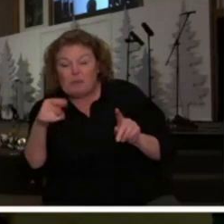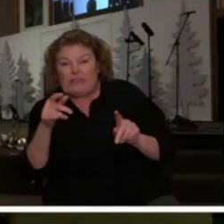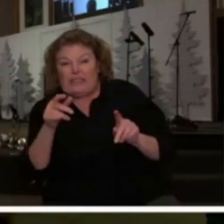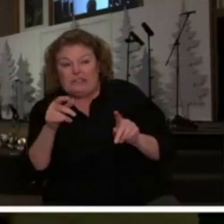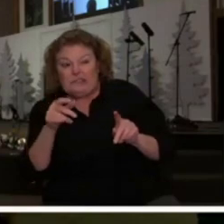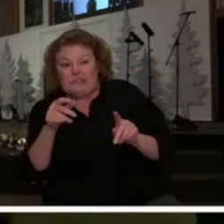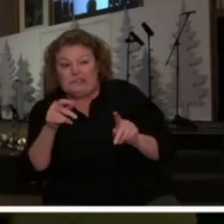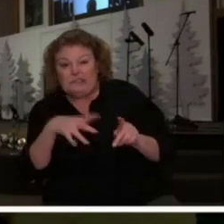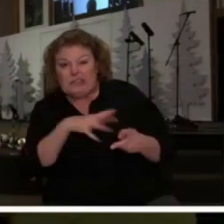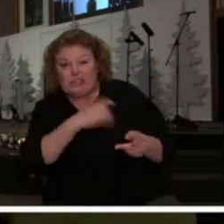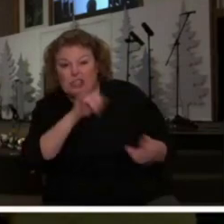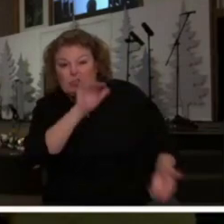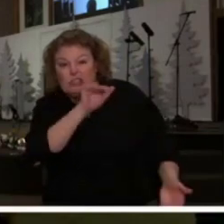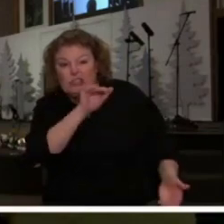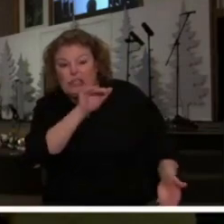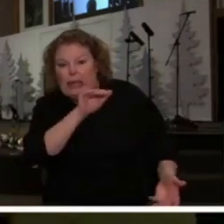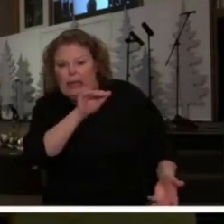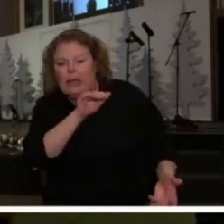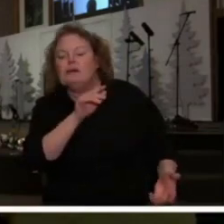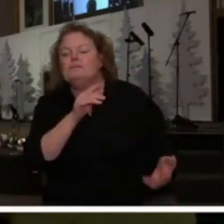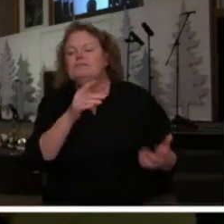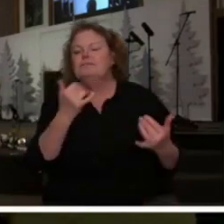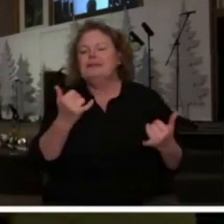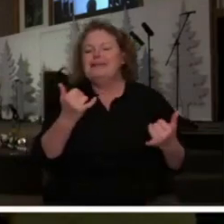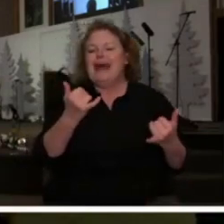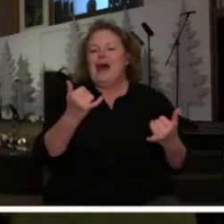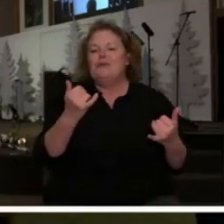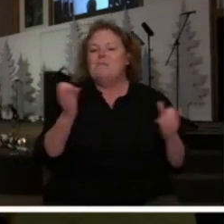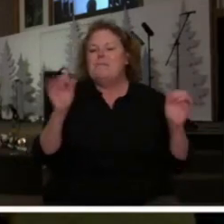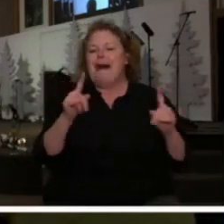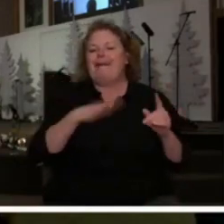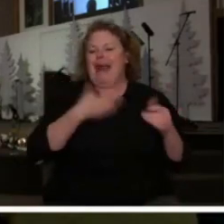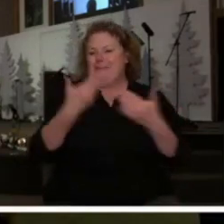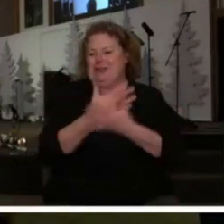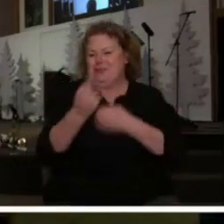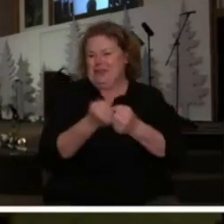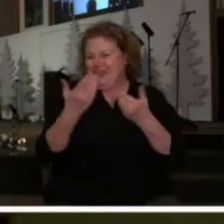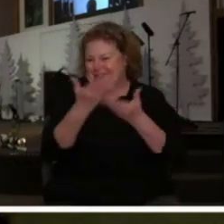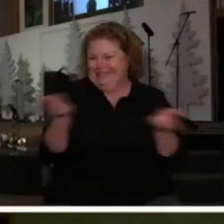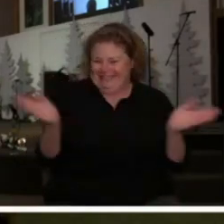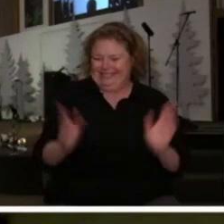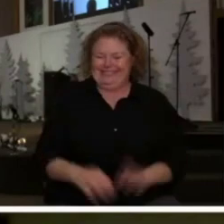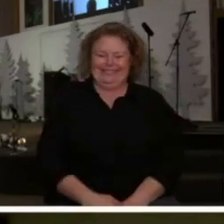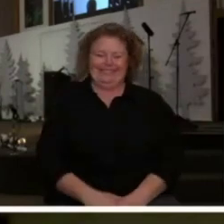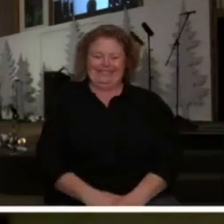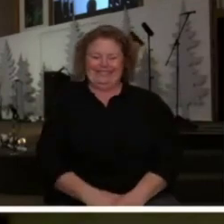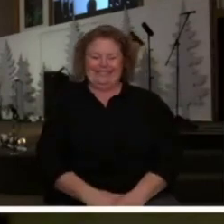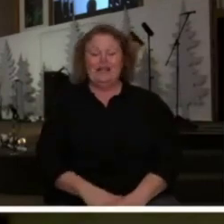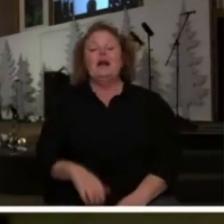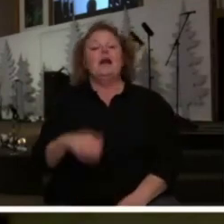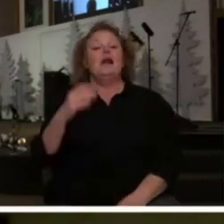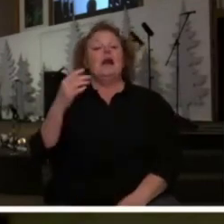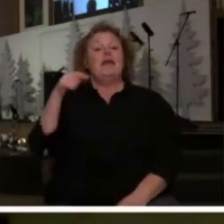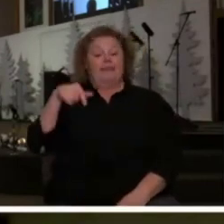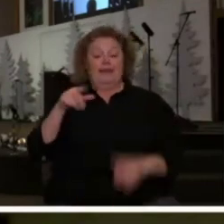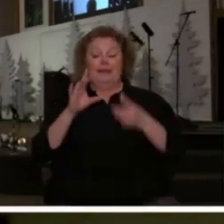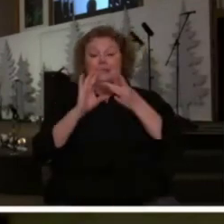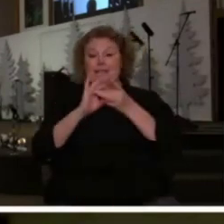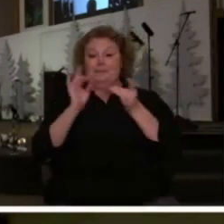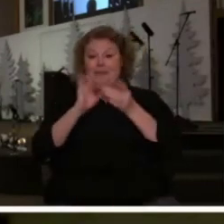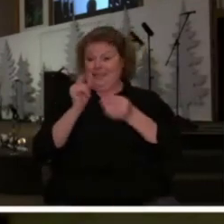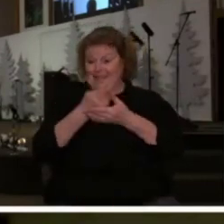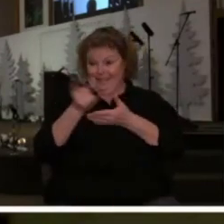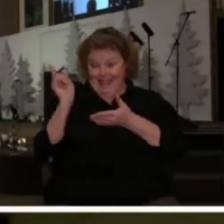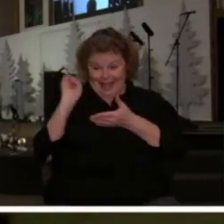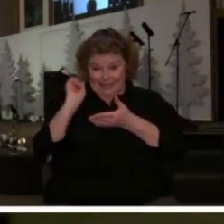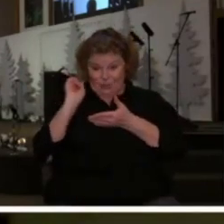today. It's so nice to see all of you back. Happy New Year. I say that because the message that I had last week, I